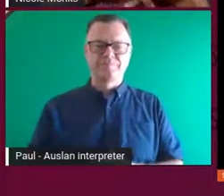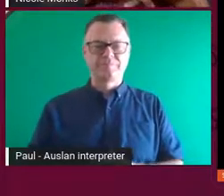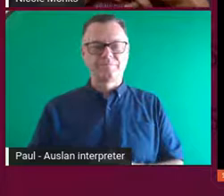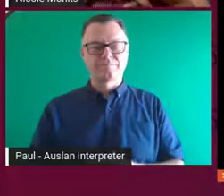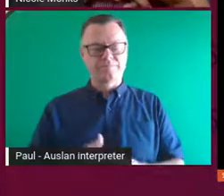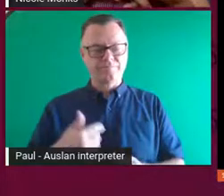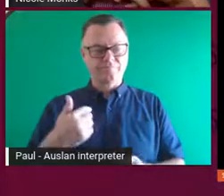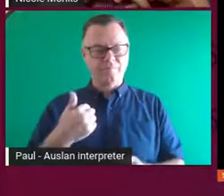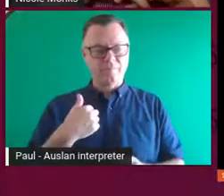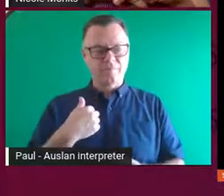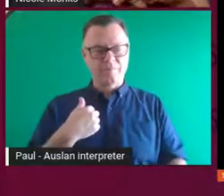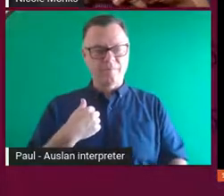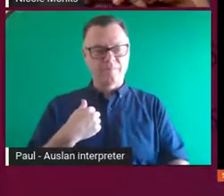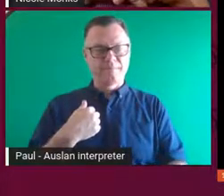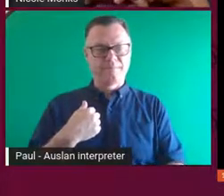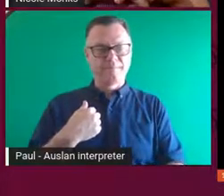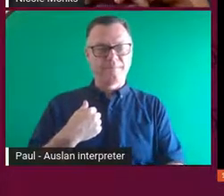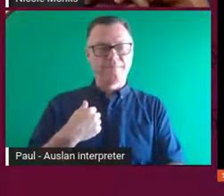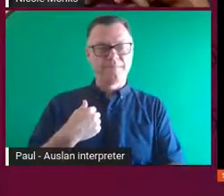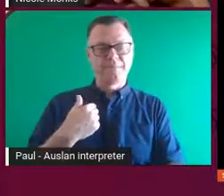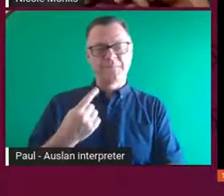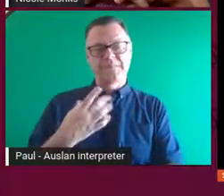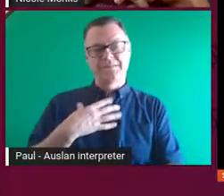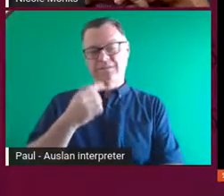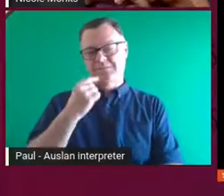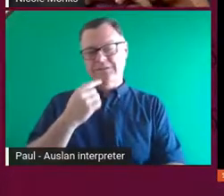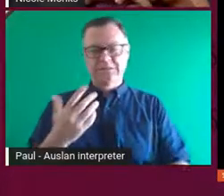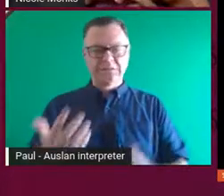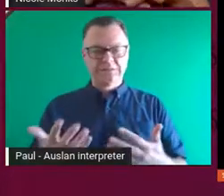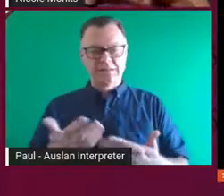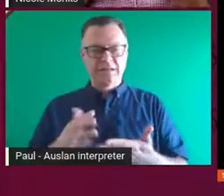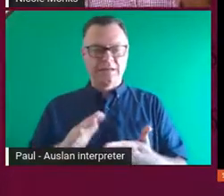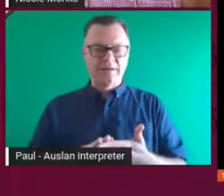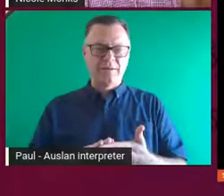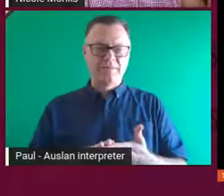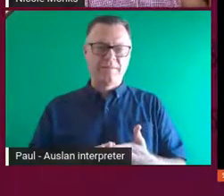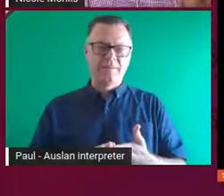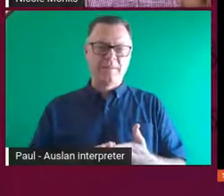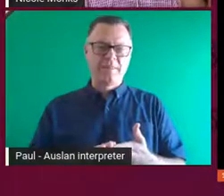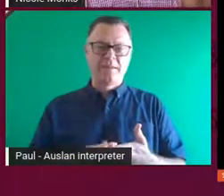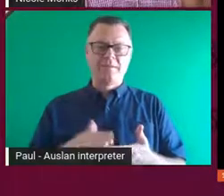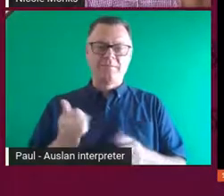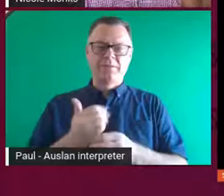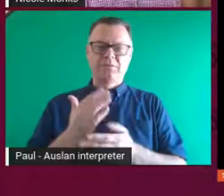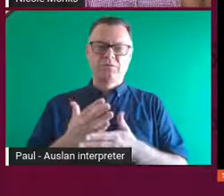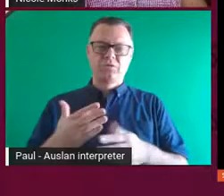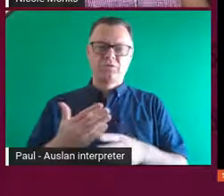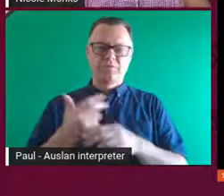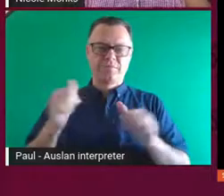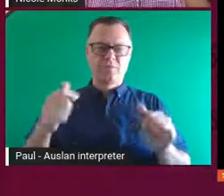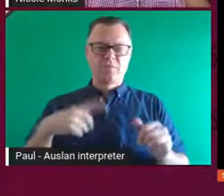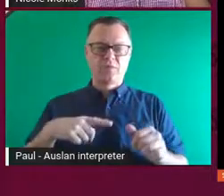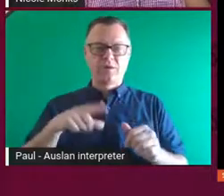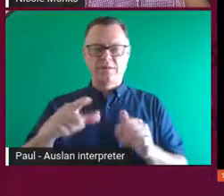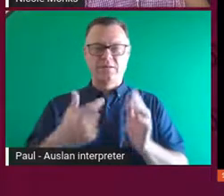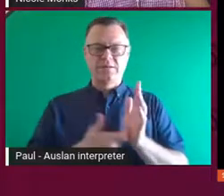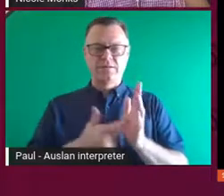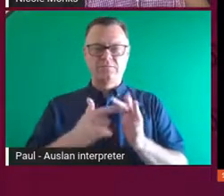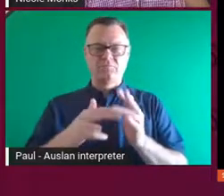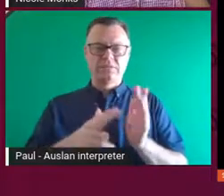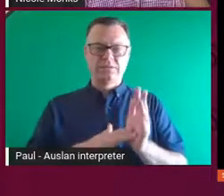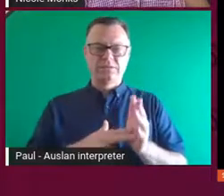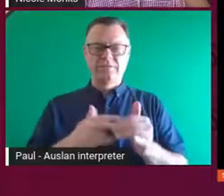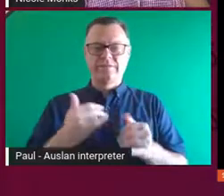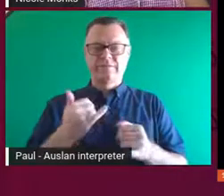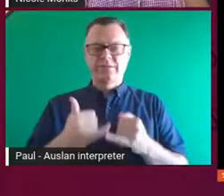probably quite, I had quite a struggle to make sure that it worked because the resin is such an interesting